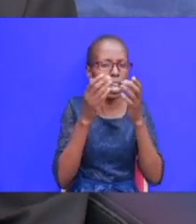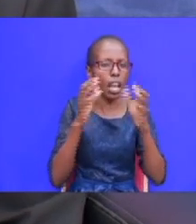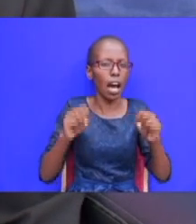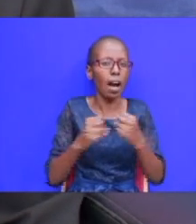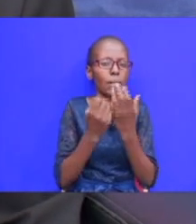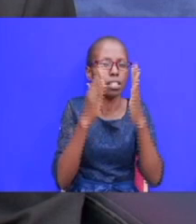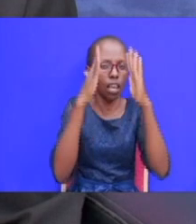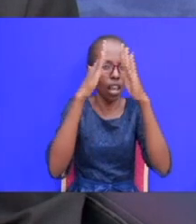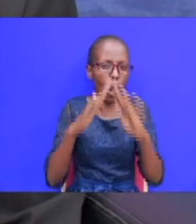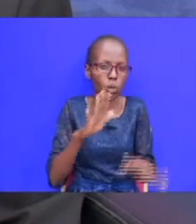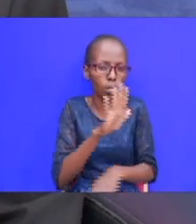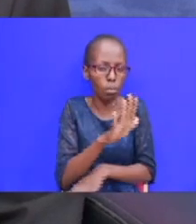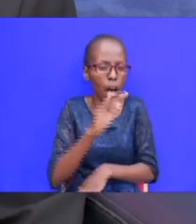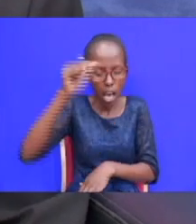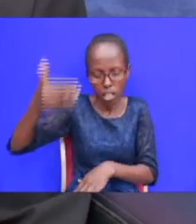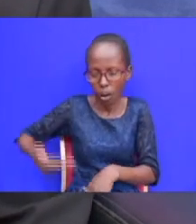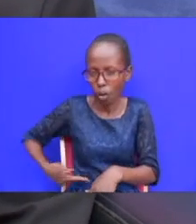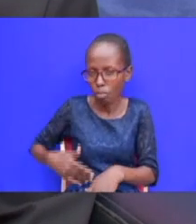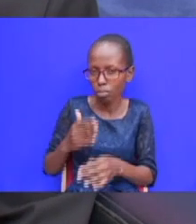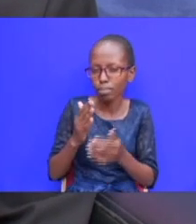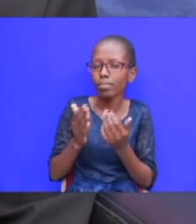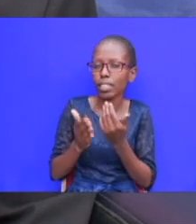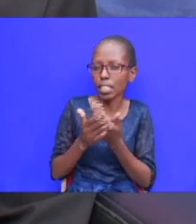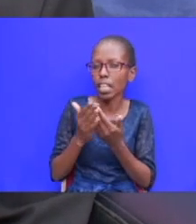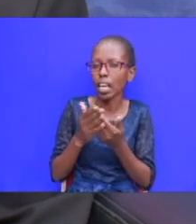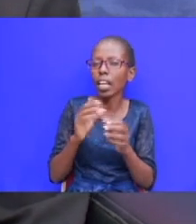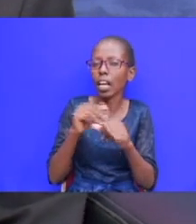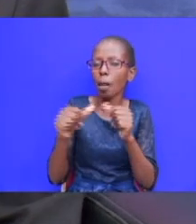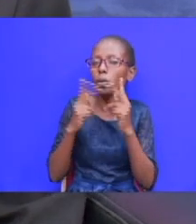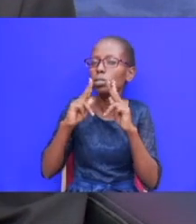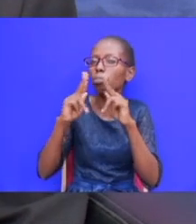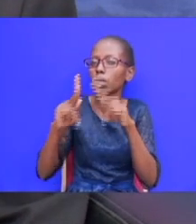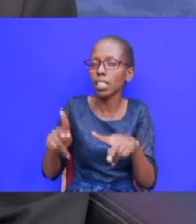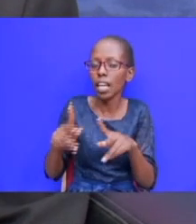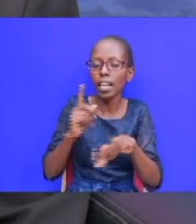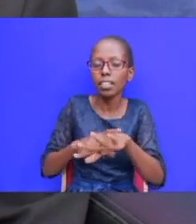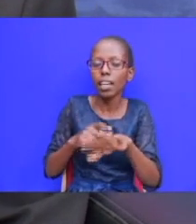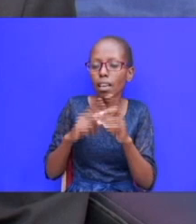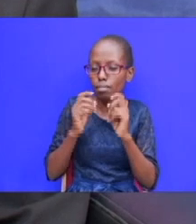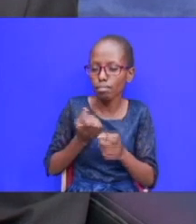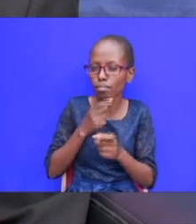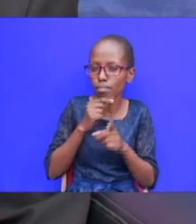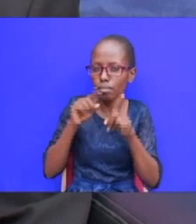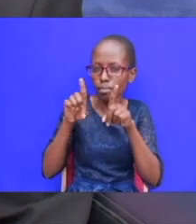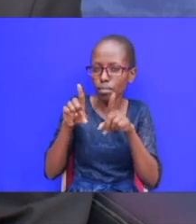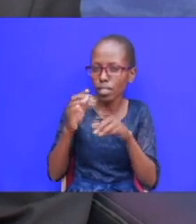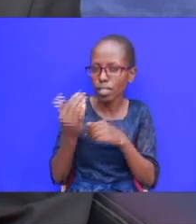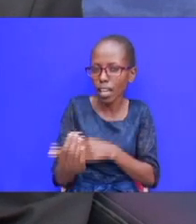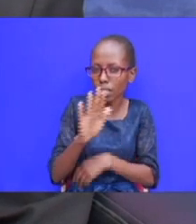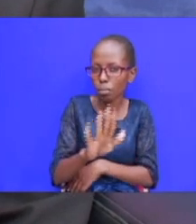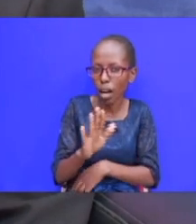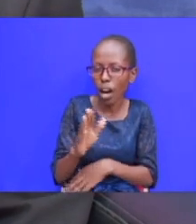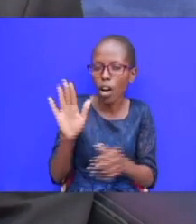in his house jacob is concerned about peace and that is why when his sons fulfills what the lord says